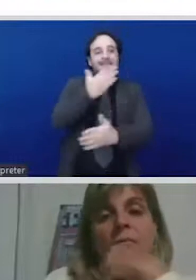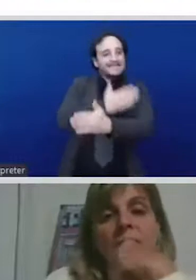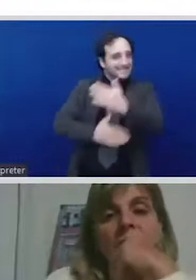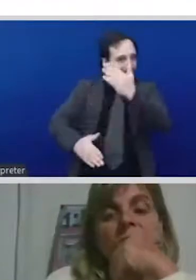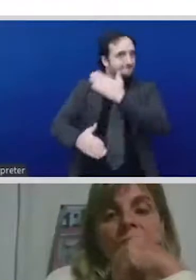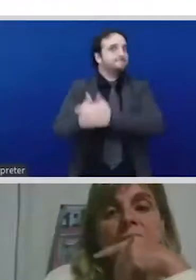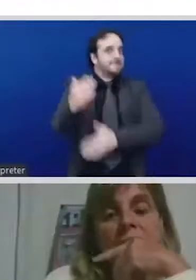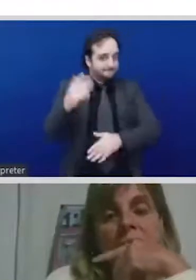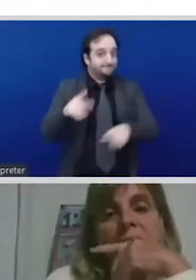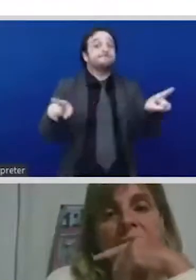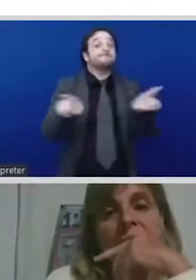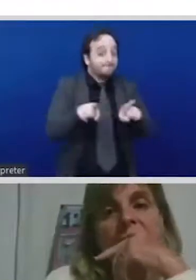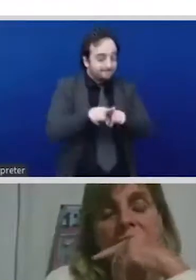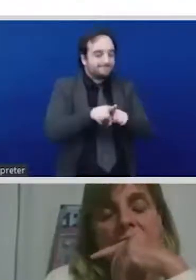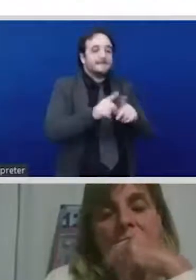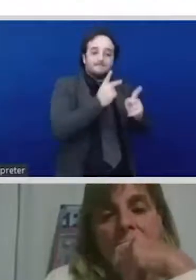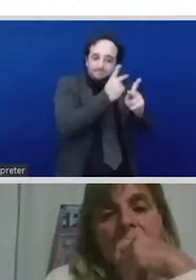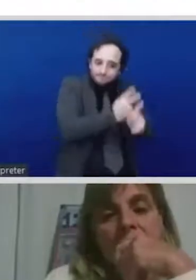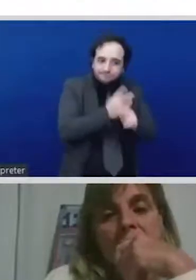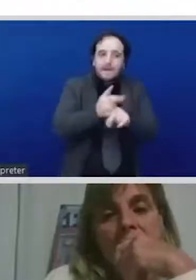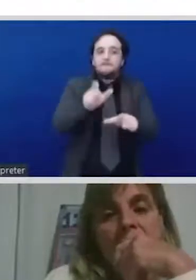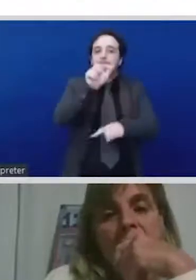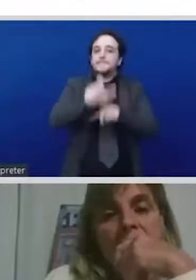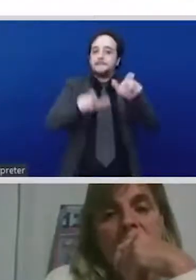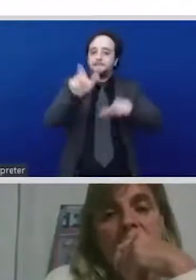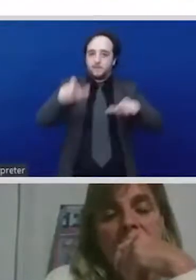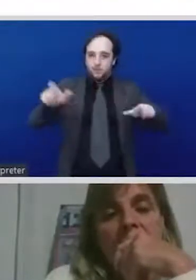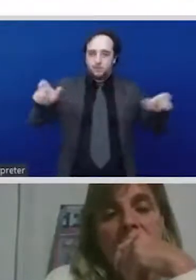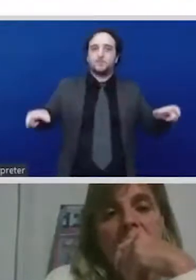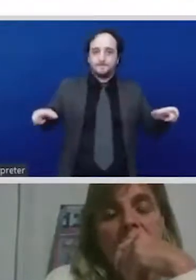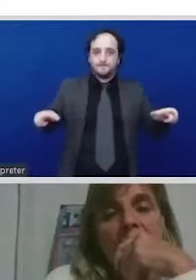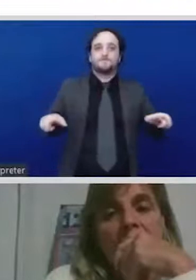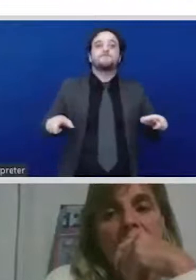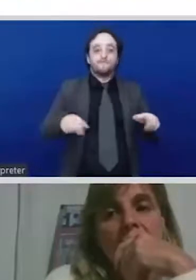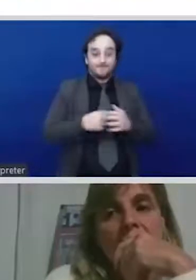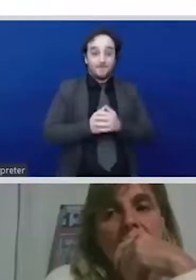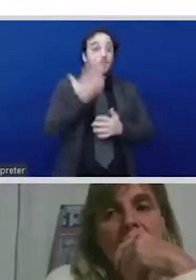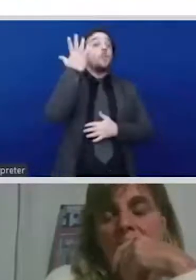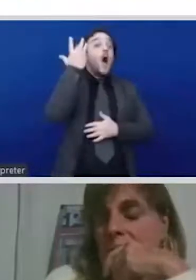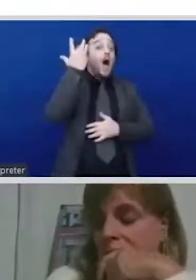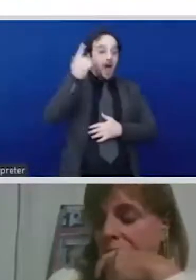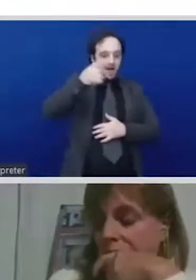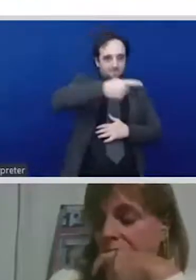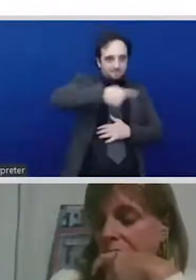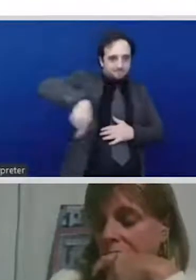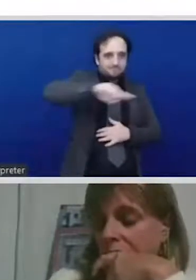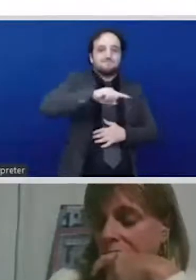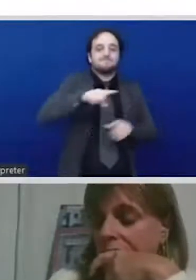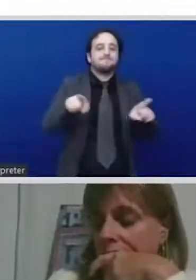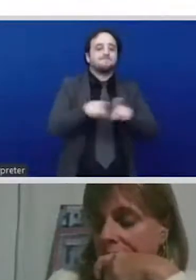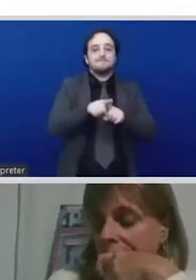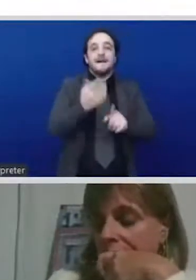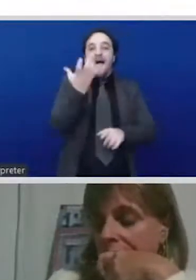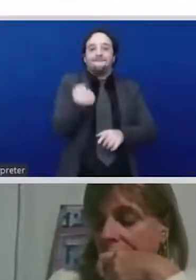unpaid domestic work housework of all kinds now this care economy is the backbone of our societies it is the